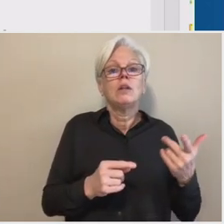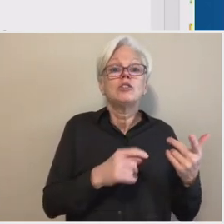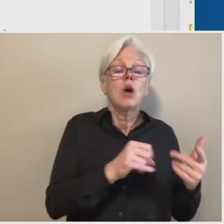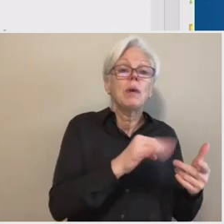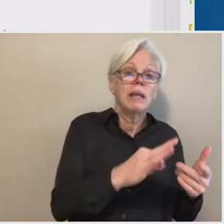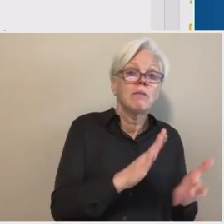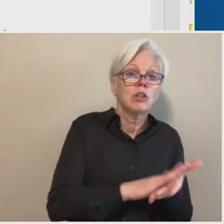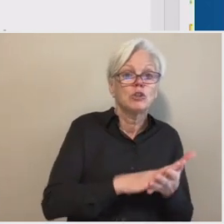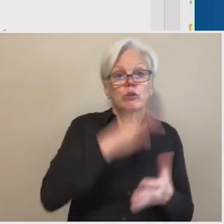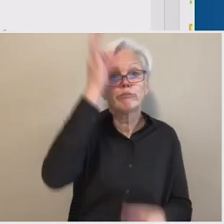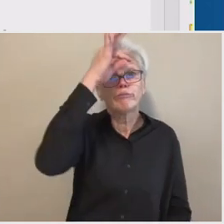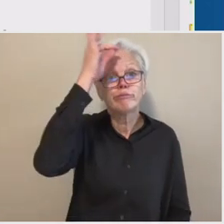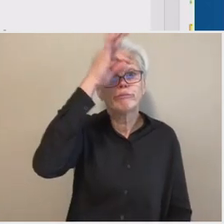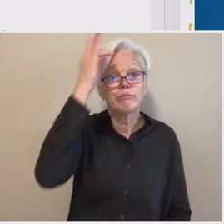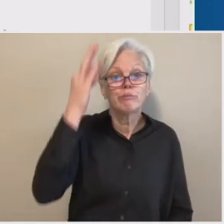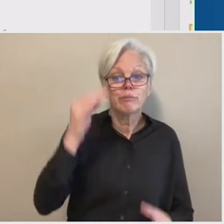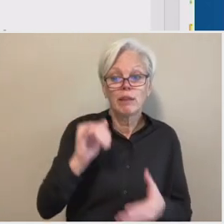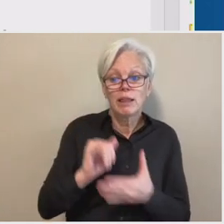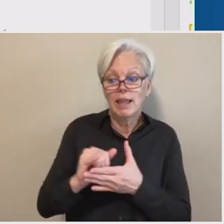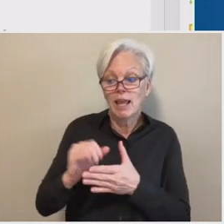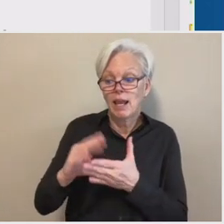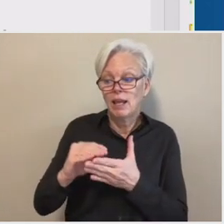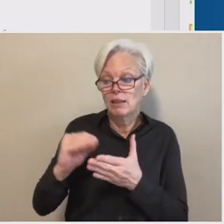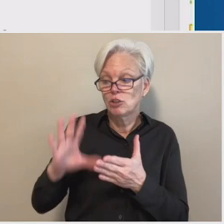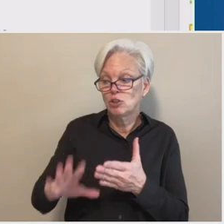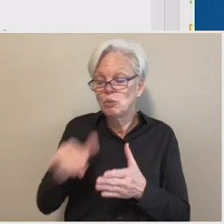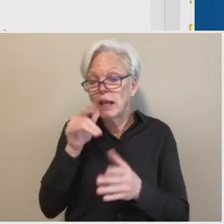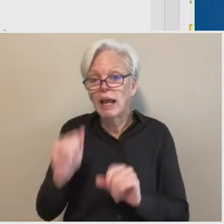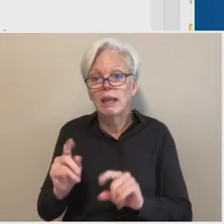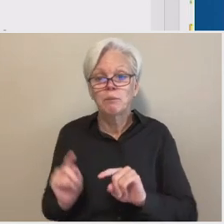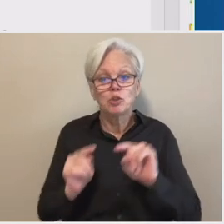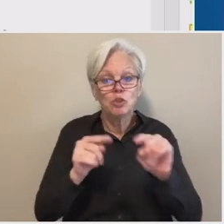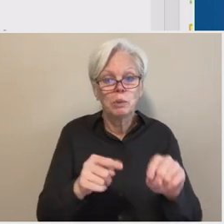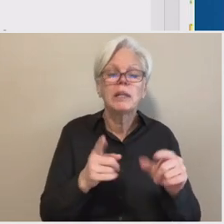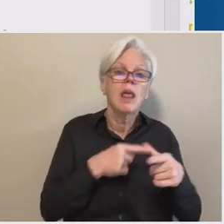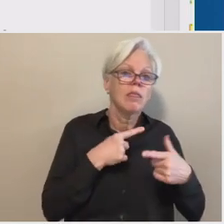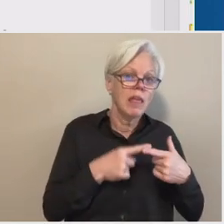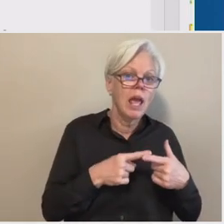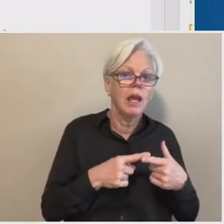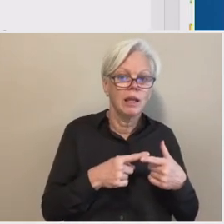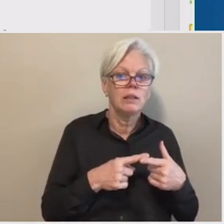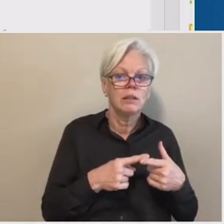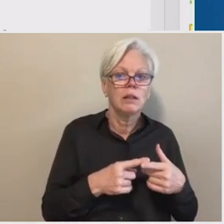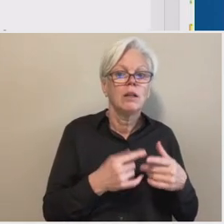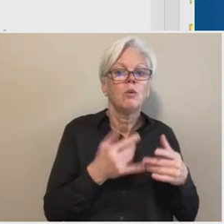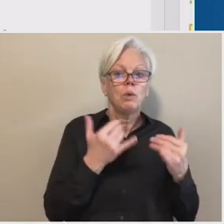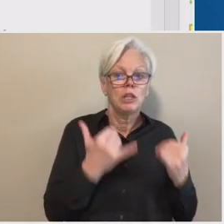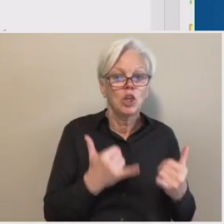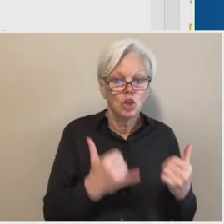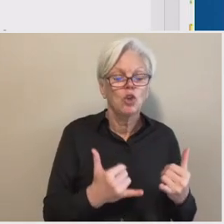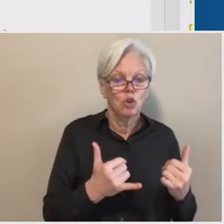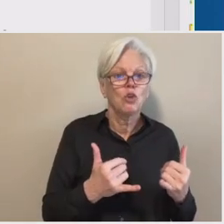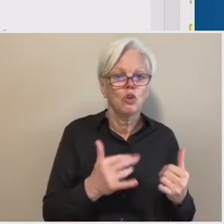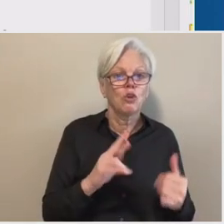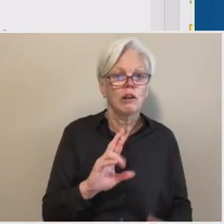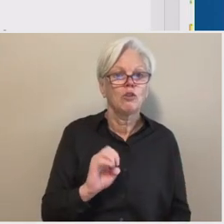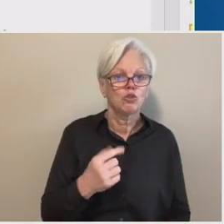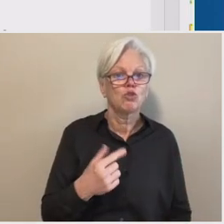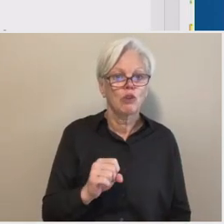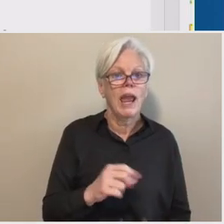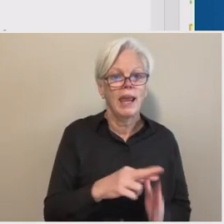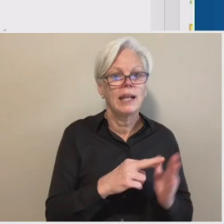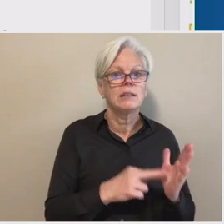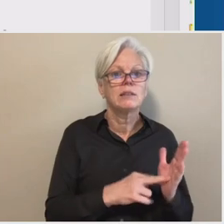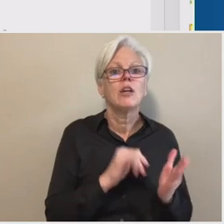um, being, uh, being, unable to attend, then, uh, under the current regulations, the school is required to, um,